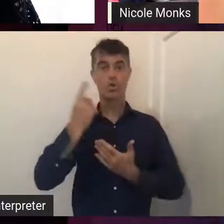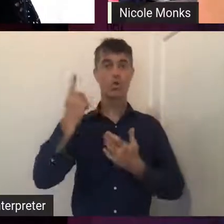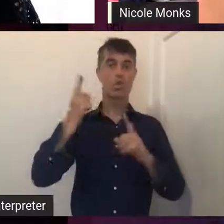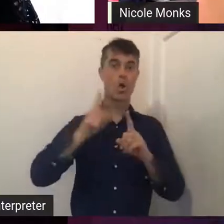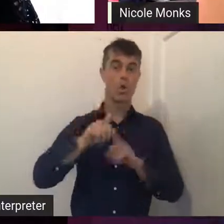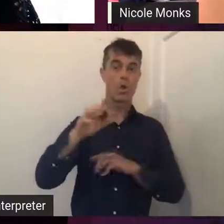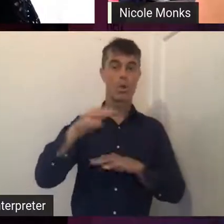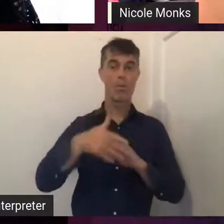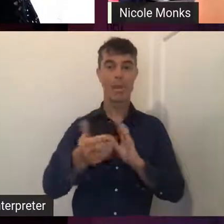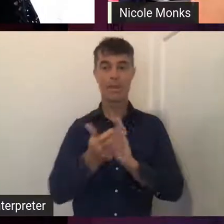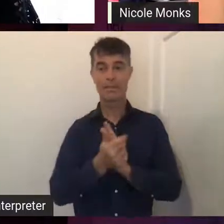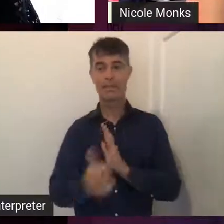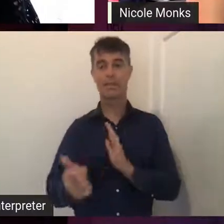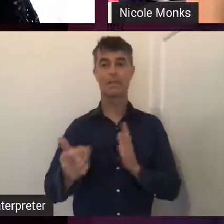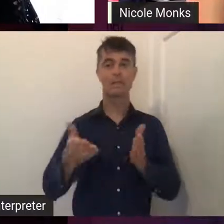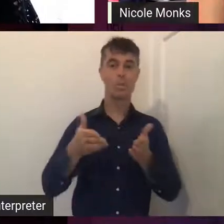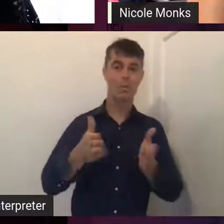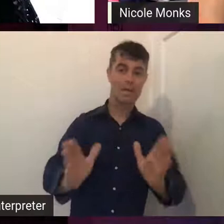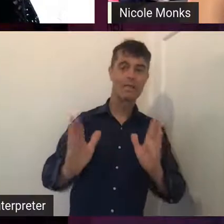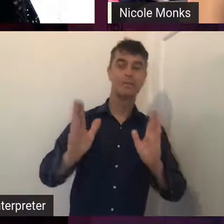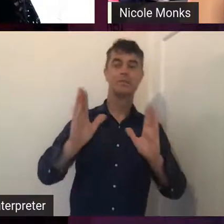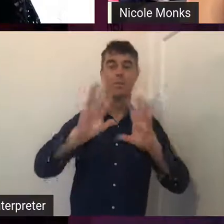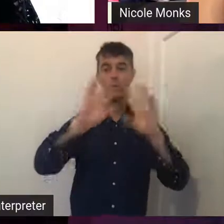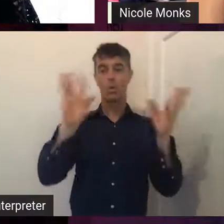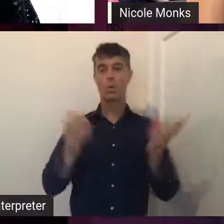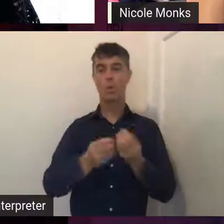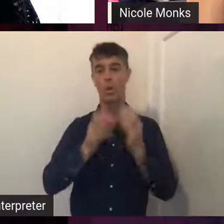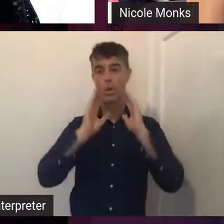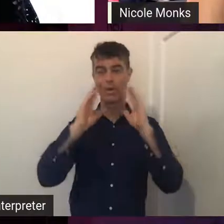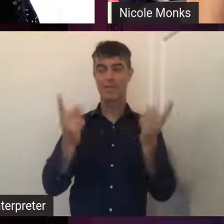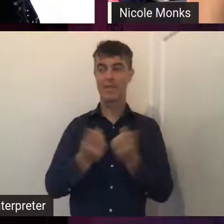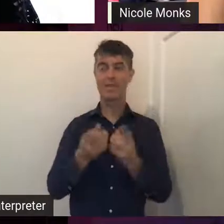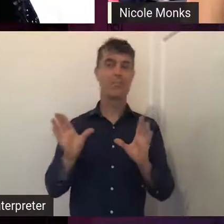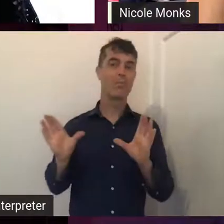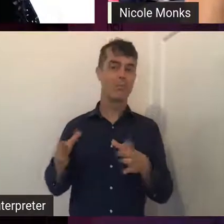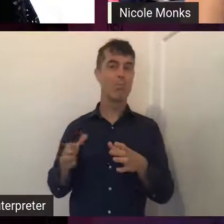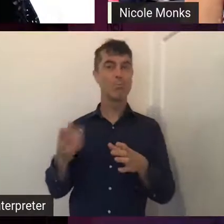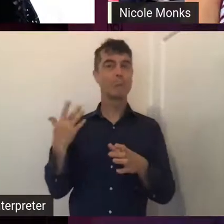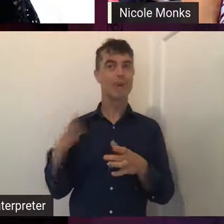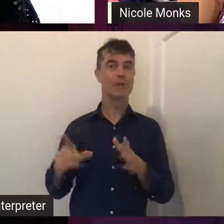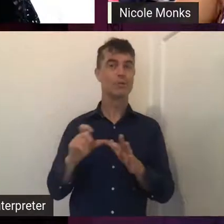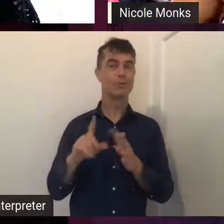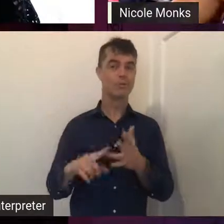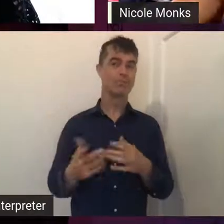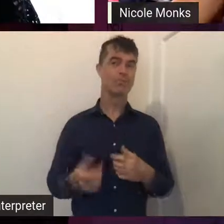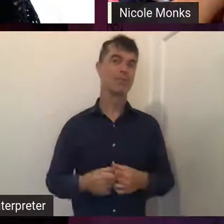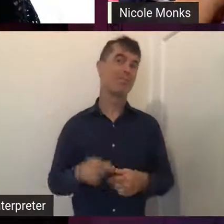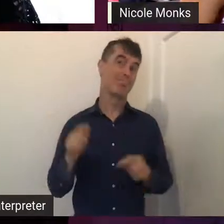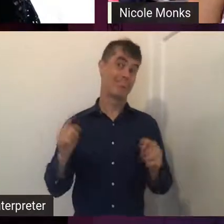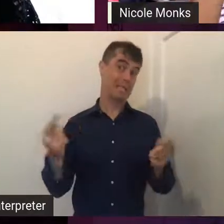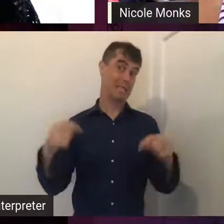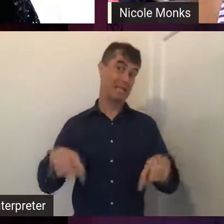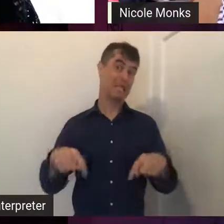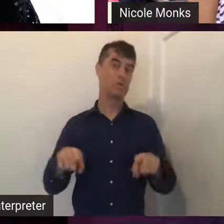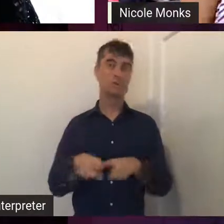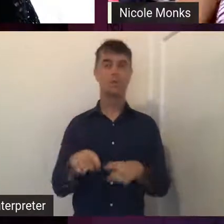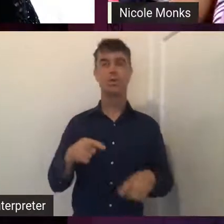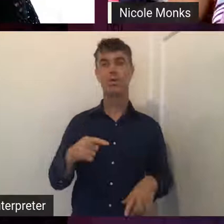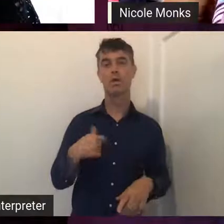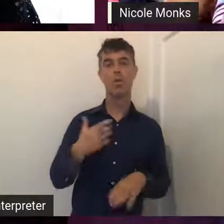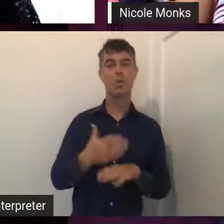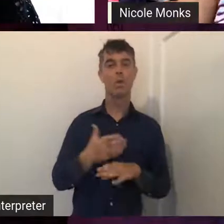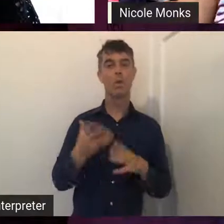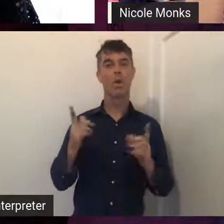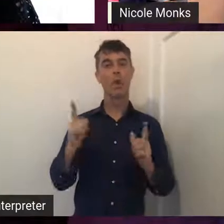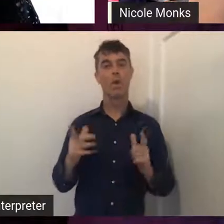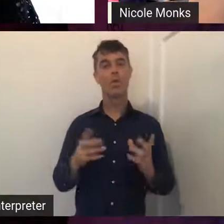techniques and, you know, all of those wonderful things that mob have been doing. So that's here. I'm also working a